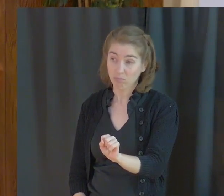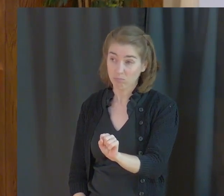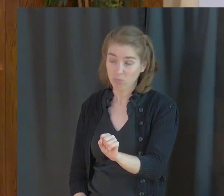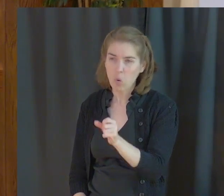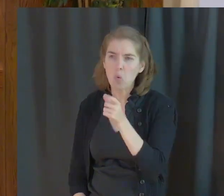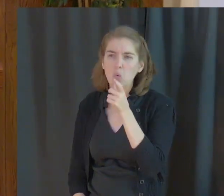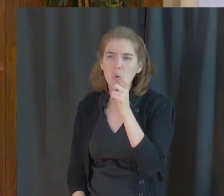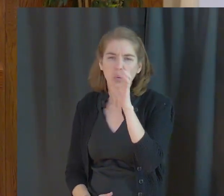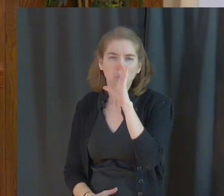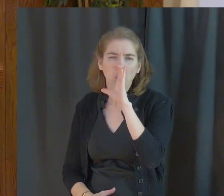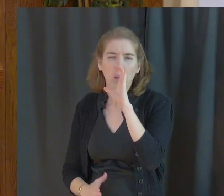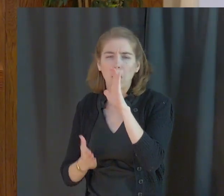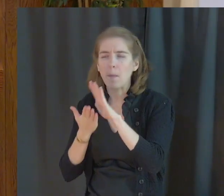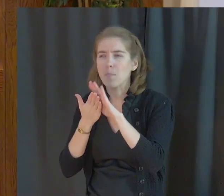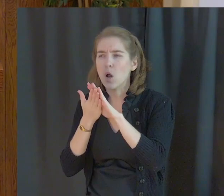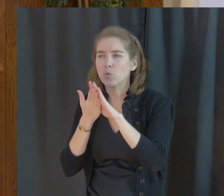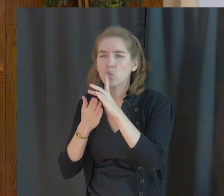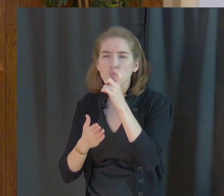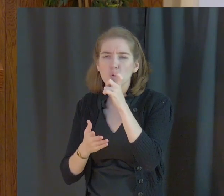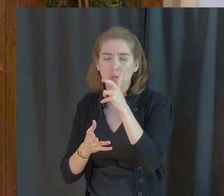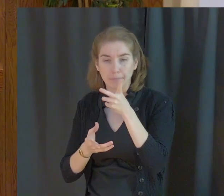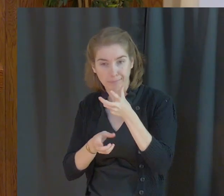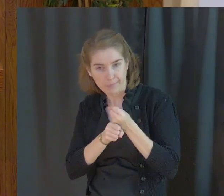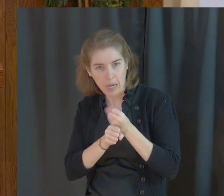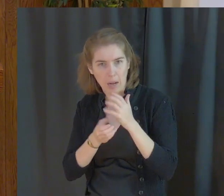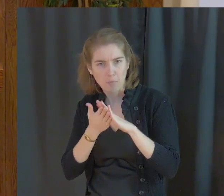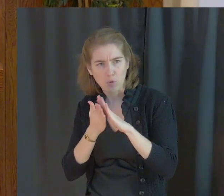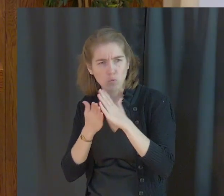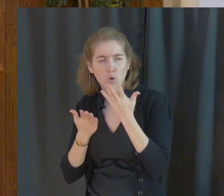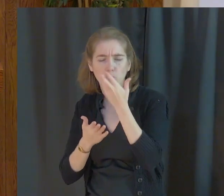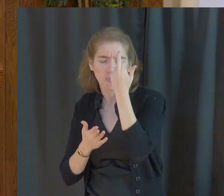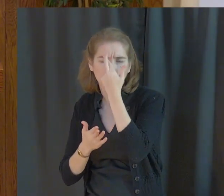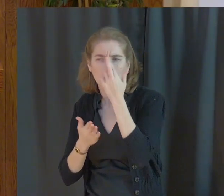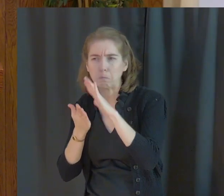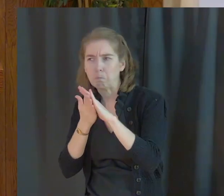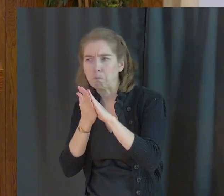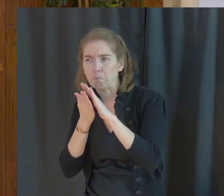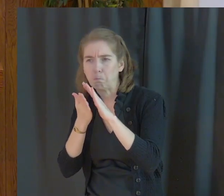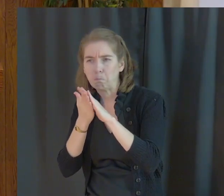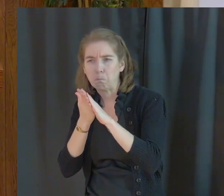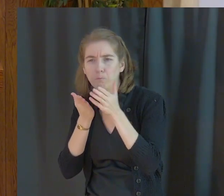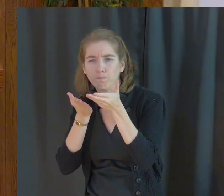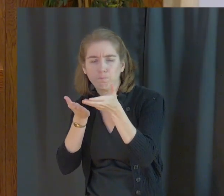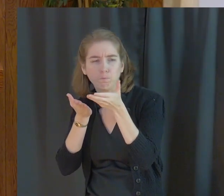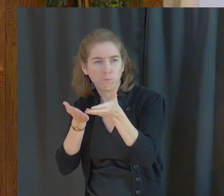Who is seeking the praise? Who is receiving the praise? For what reasons is praise being given?